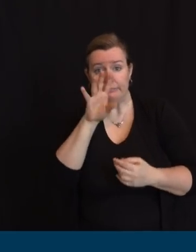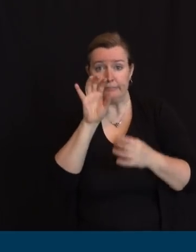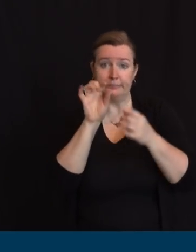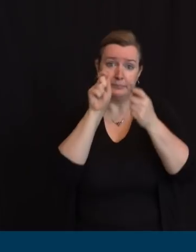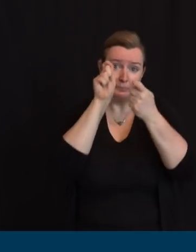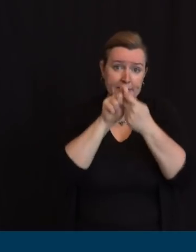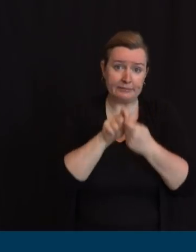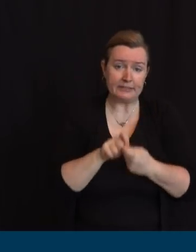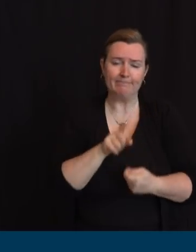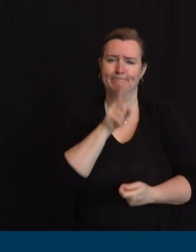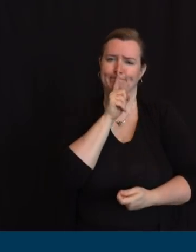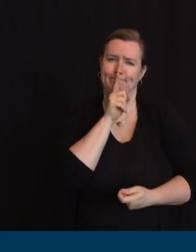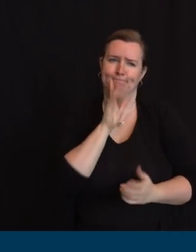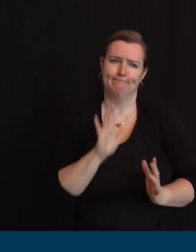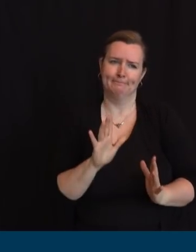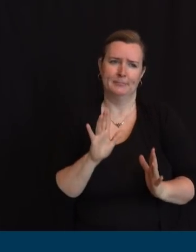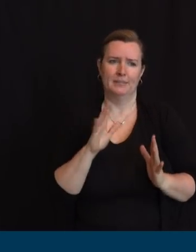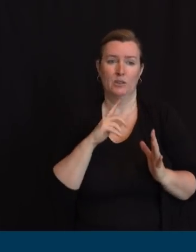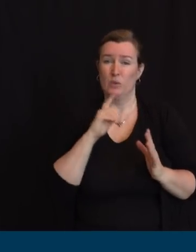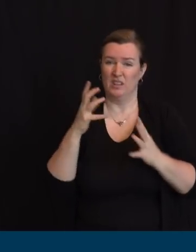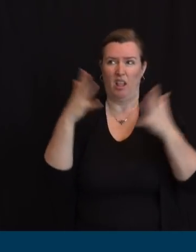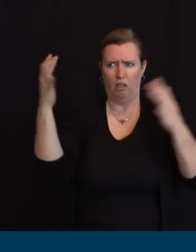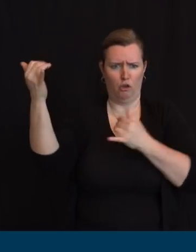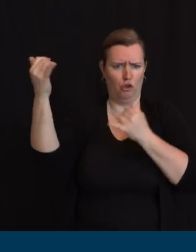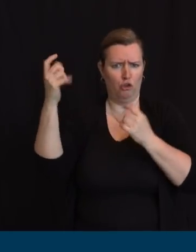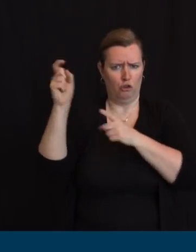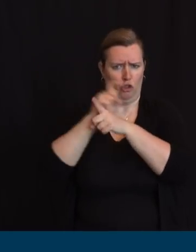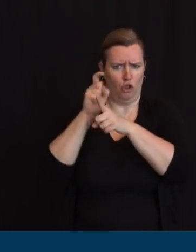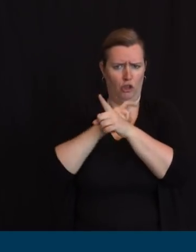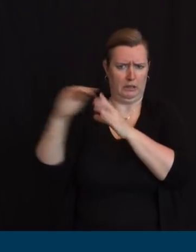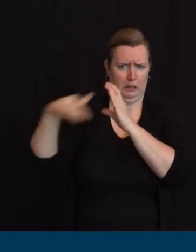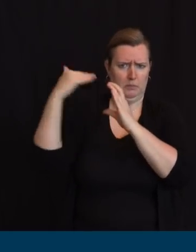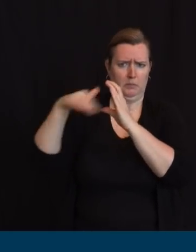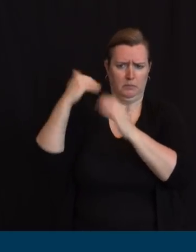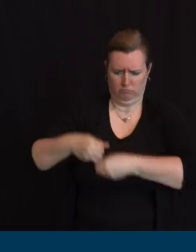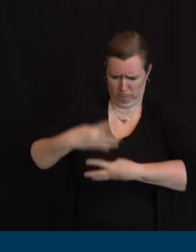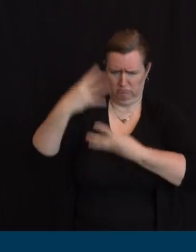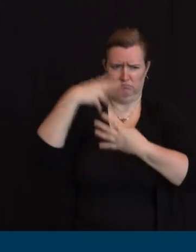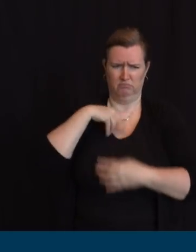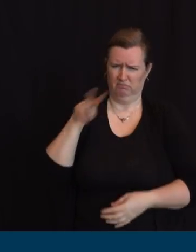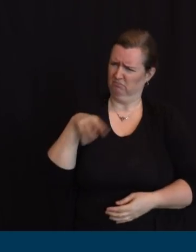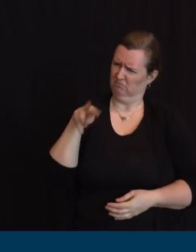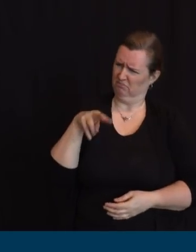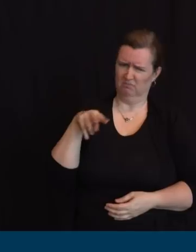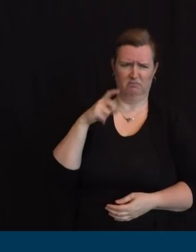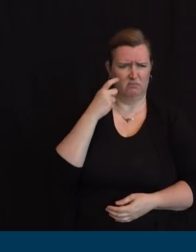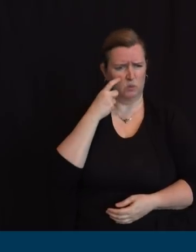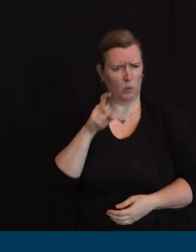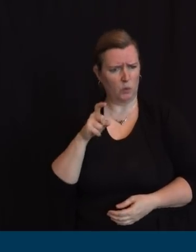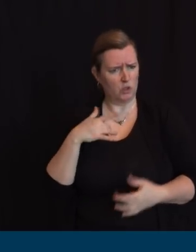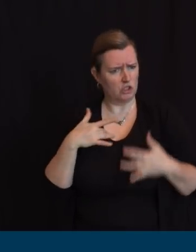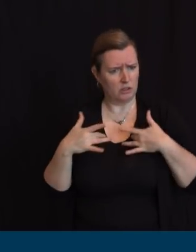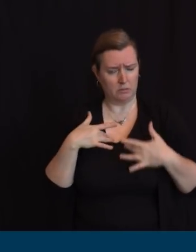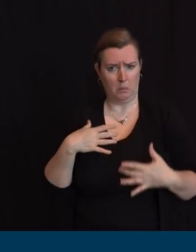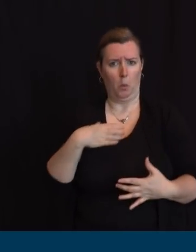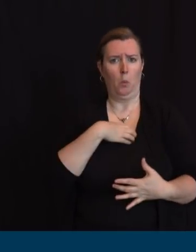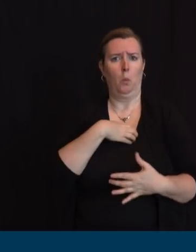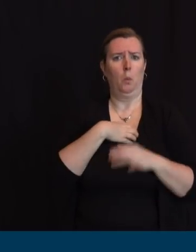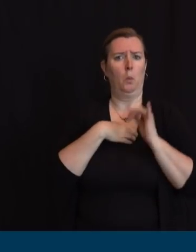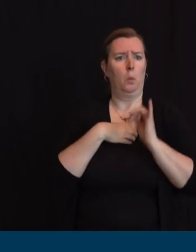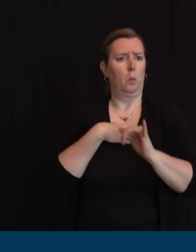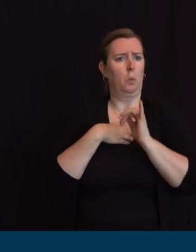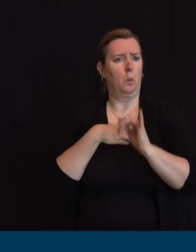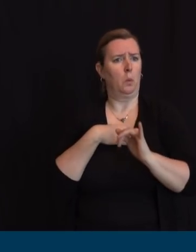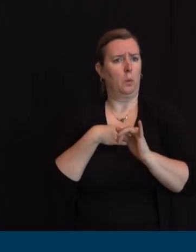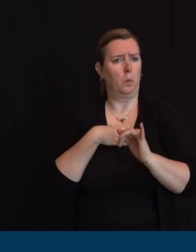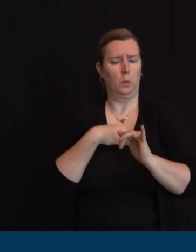if i get a complaint or concern that really sounds something like this couldn't possibly be happening somebody